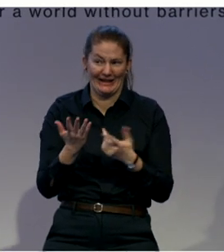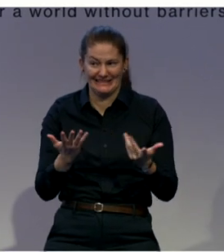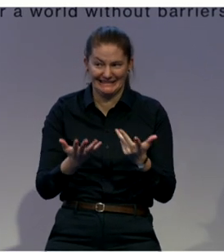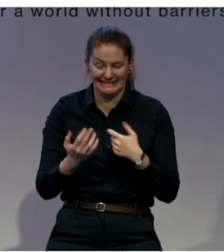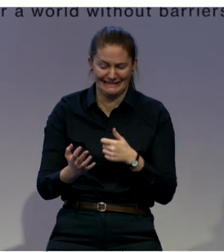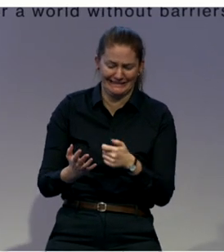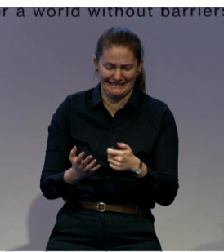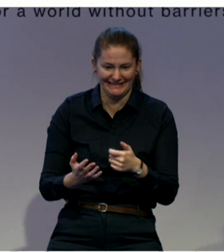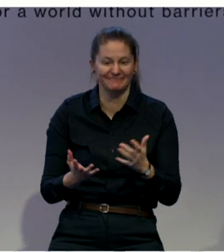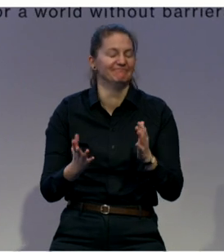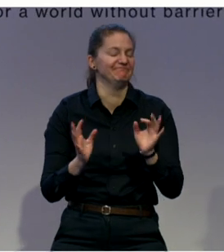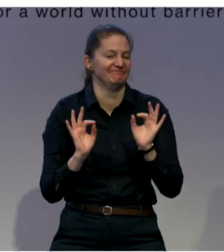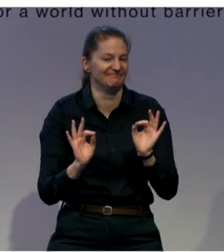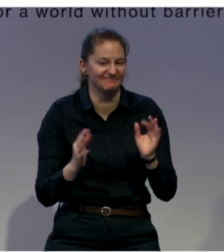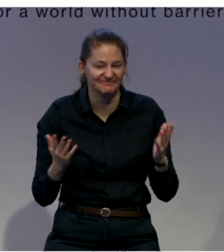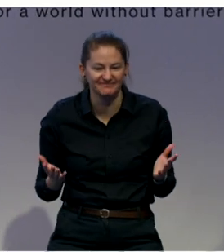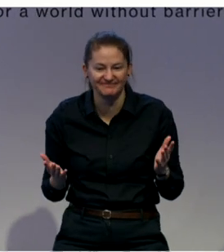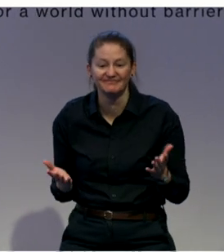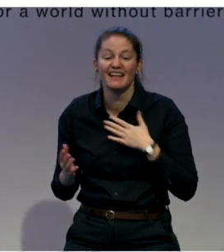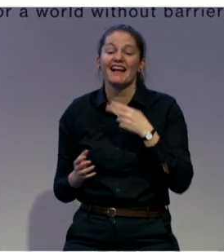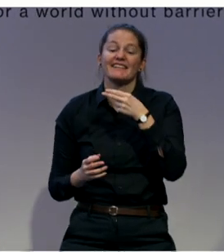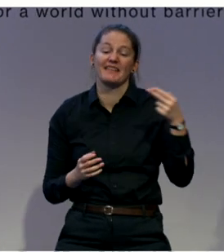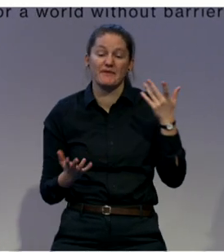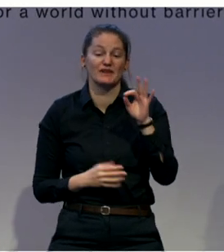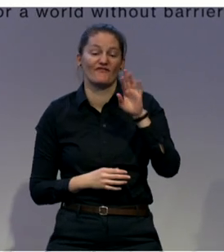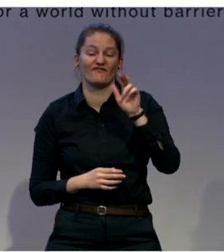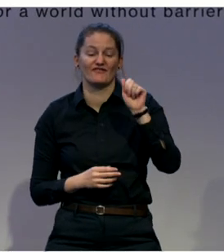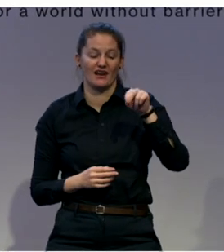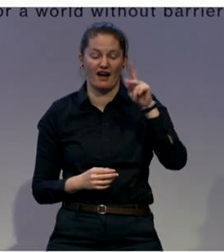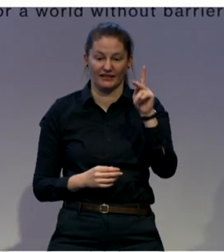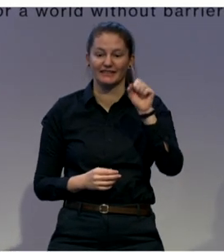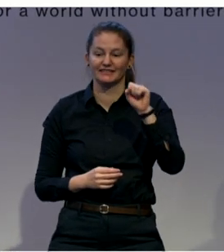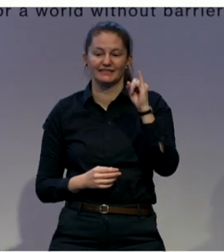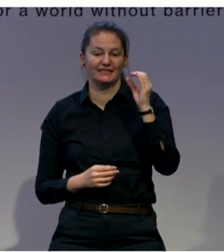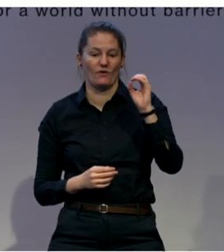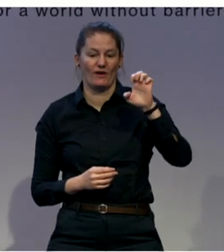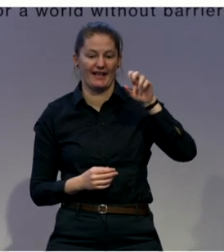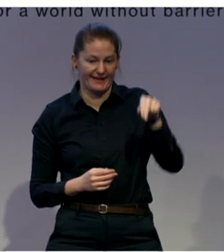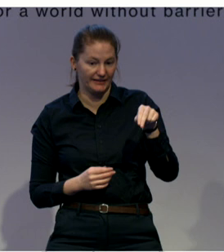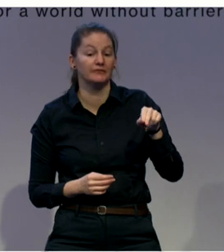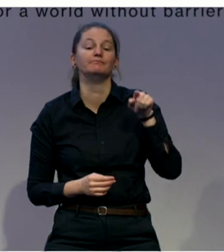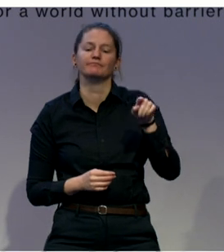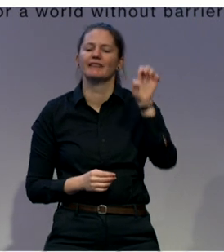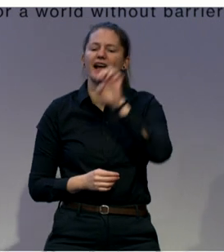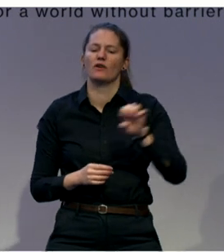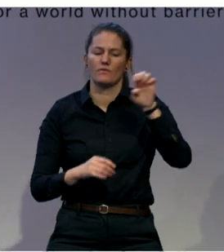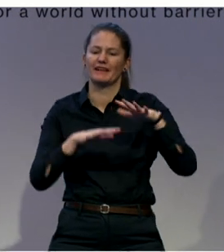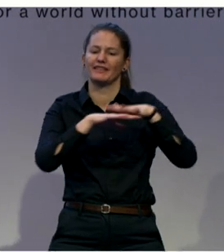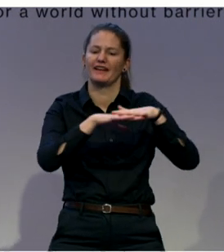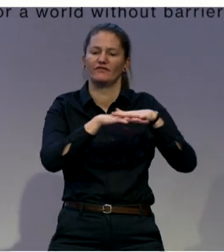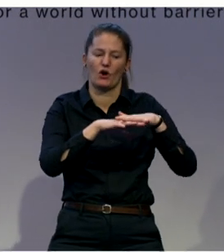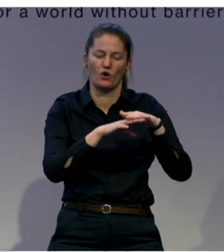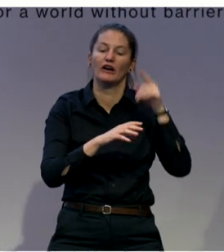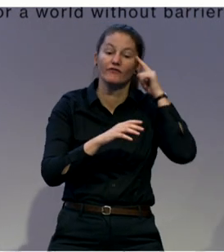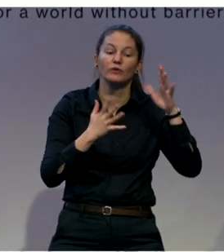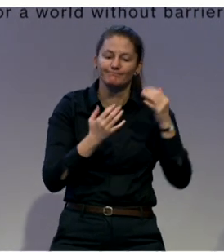Yeah, so I am Frank Sijun of the European Network on Independent Living. And I will, yes, it works. I